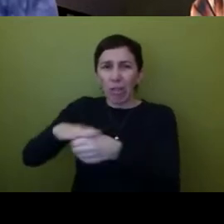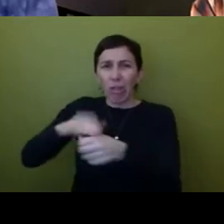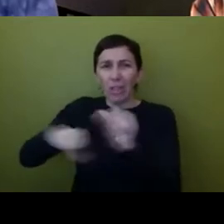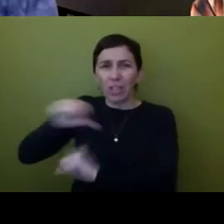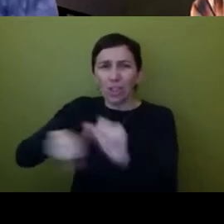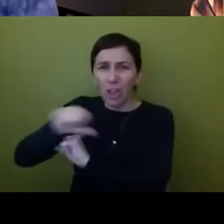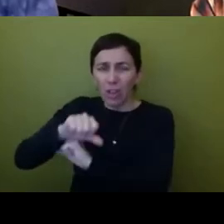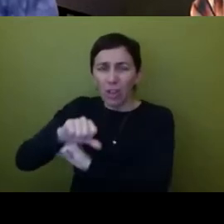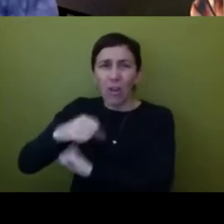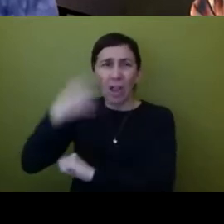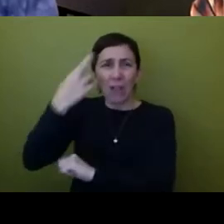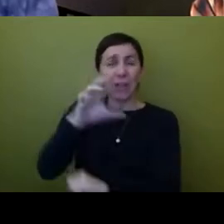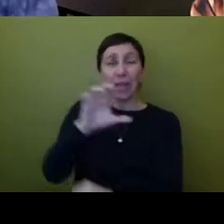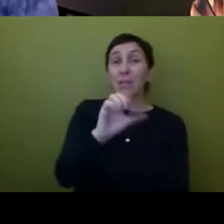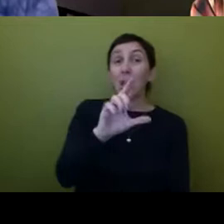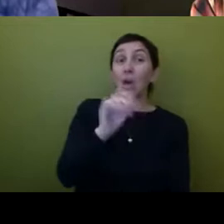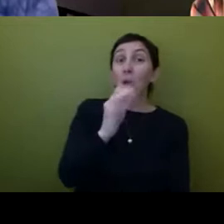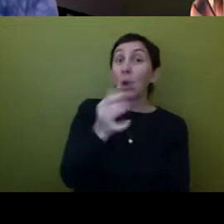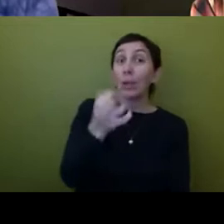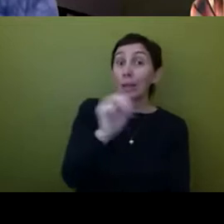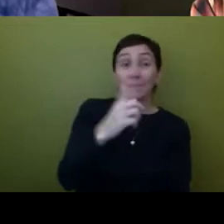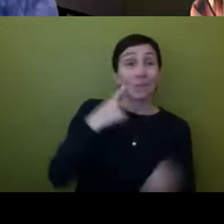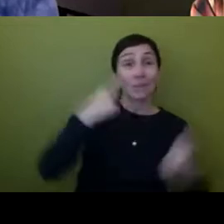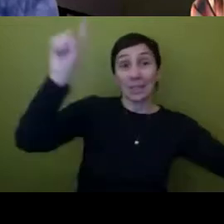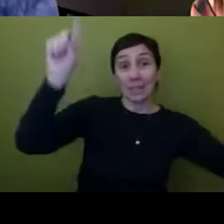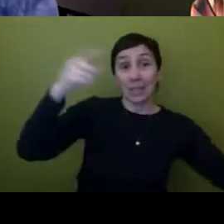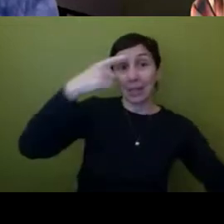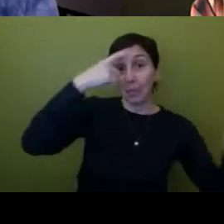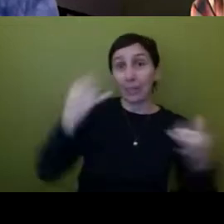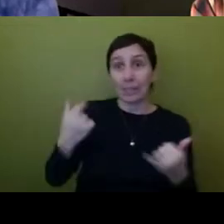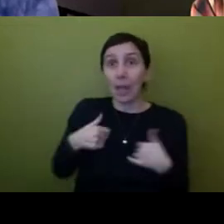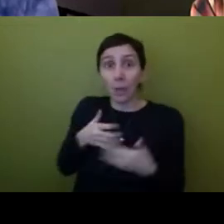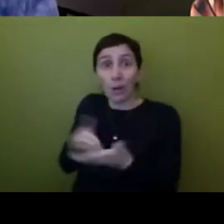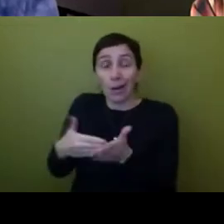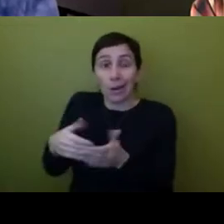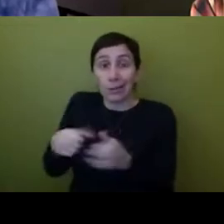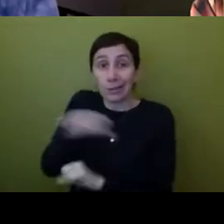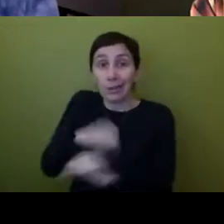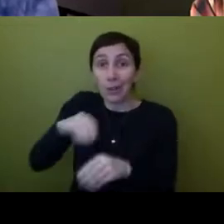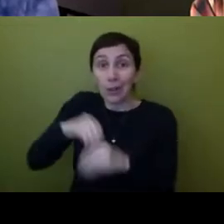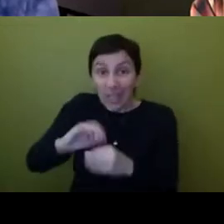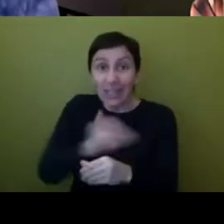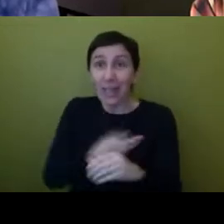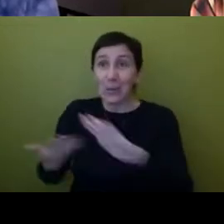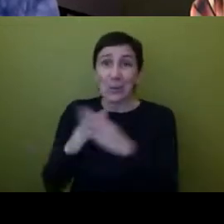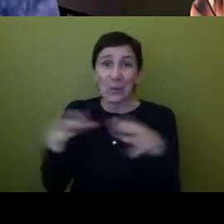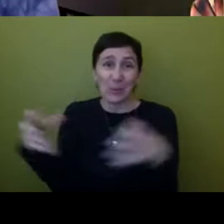well colonialism is you know winning um